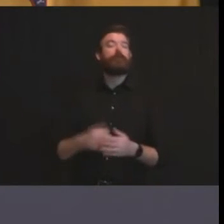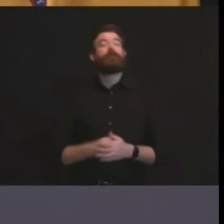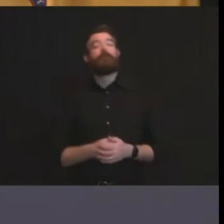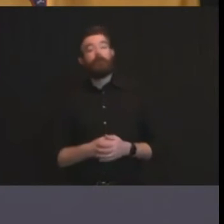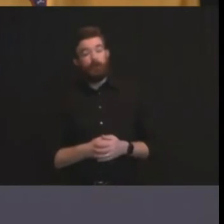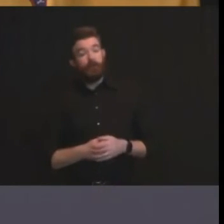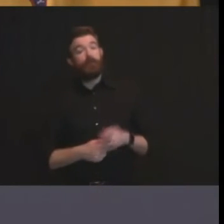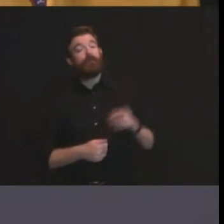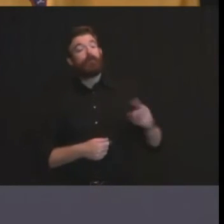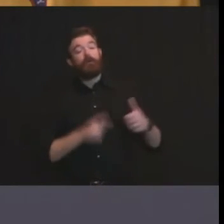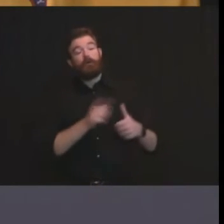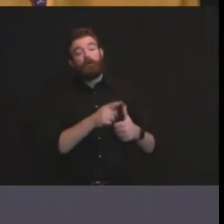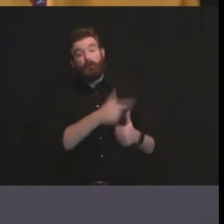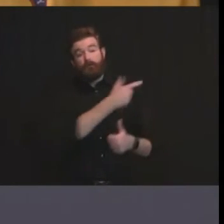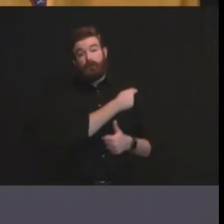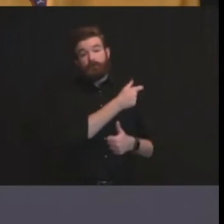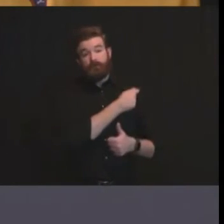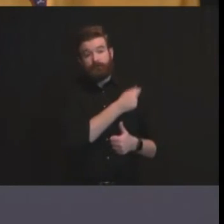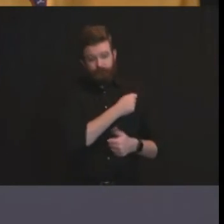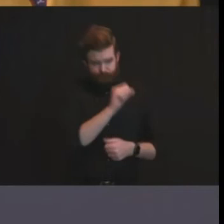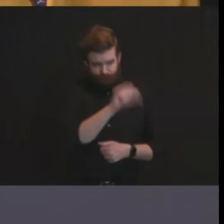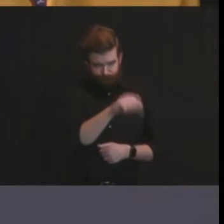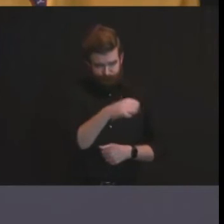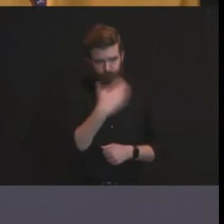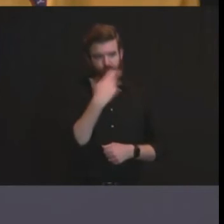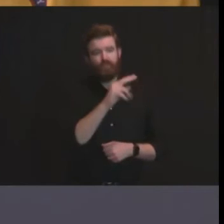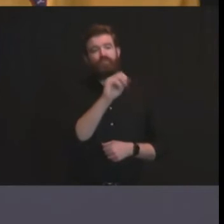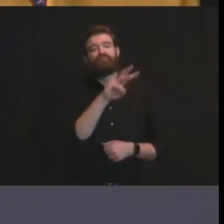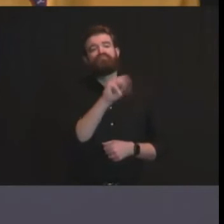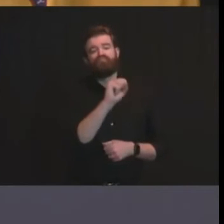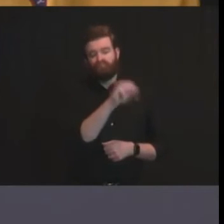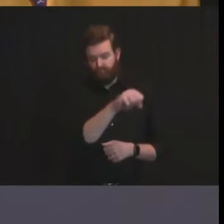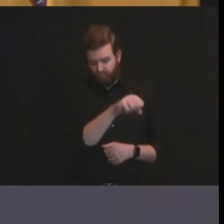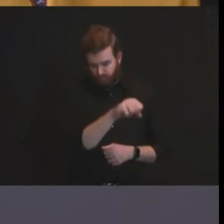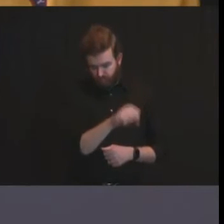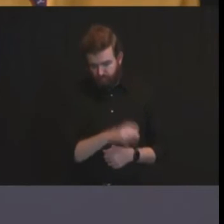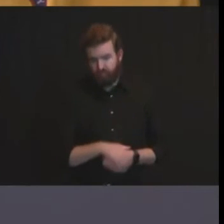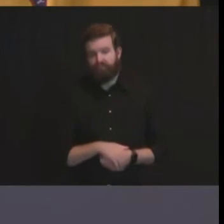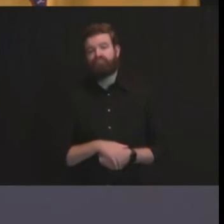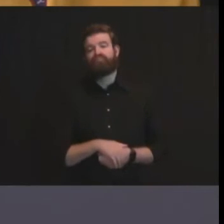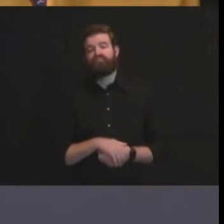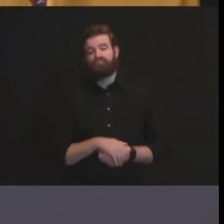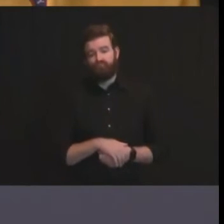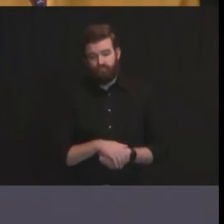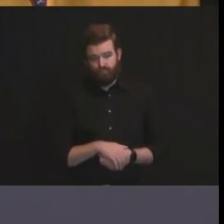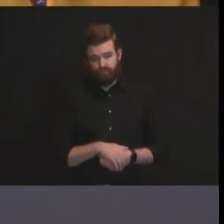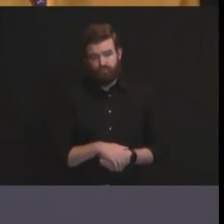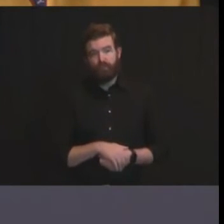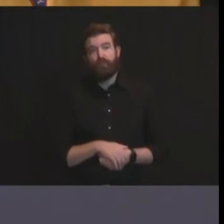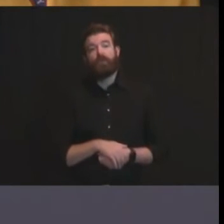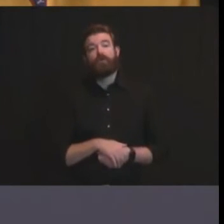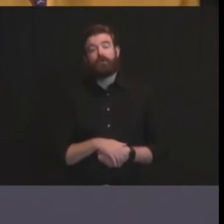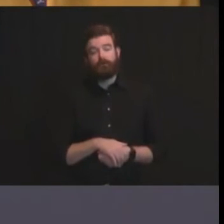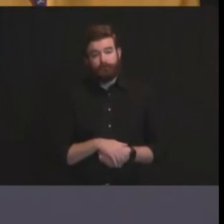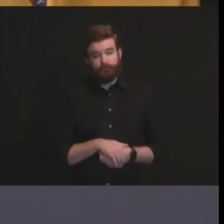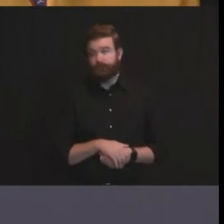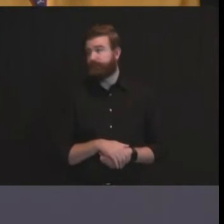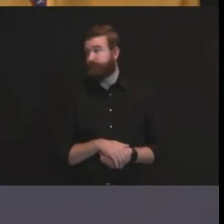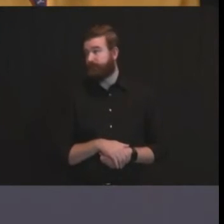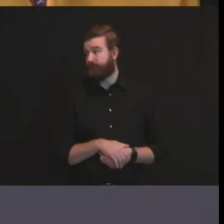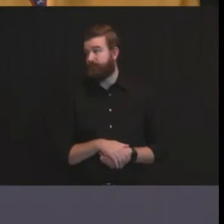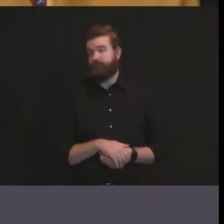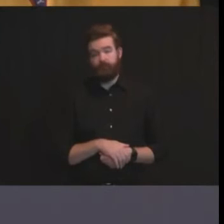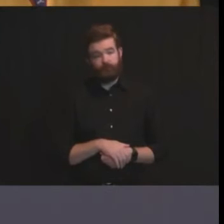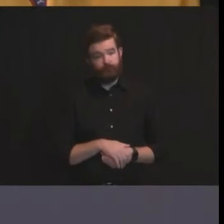is is unquestionably good including uh and again this is all subject we're not going to tell you in fact you and i are going to be first and